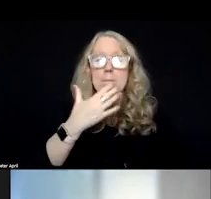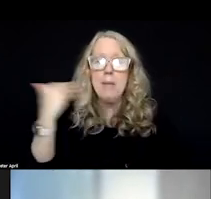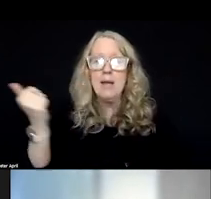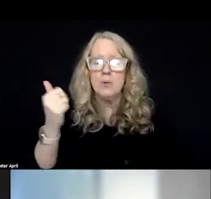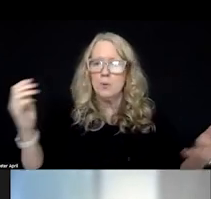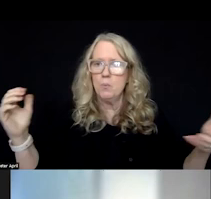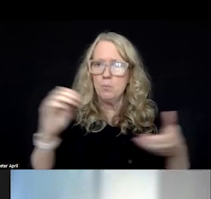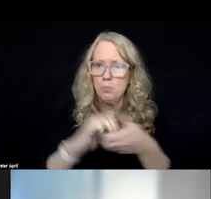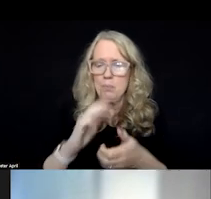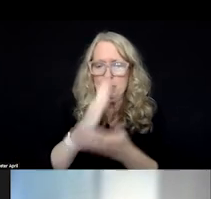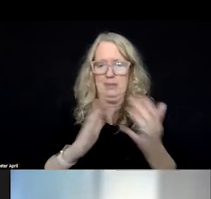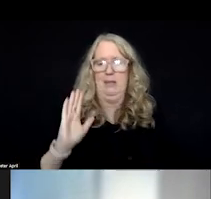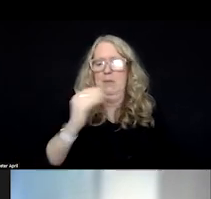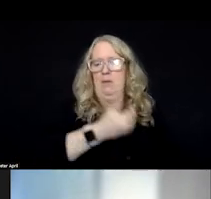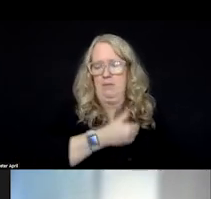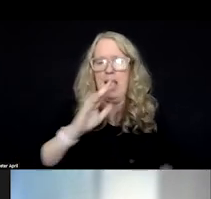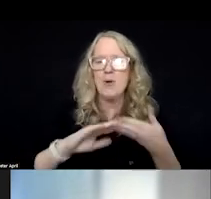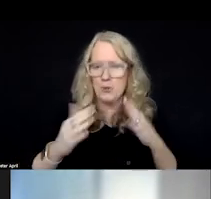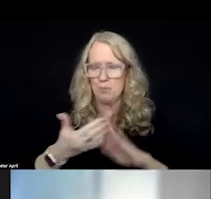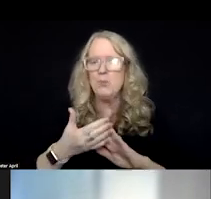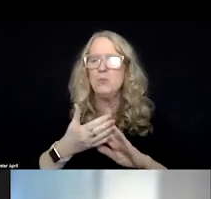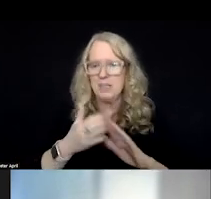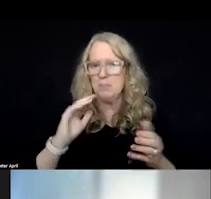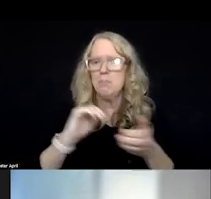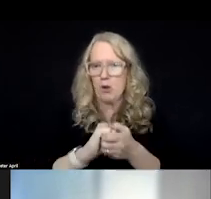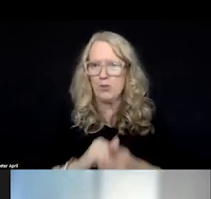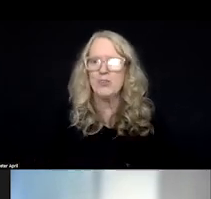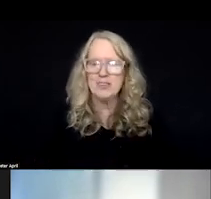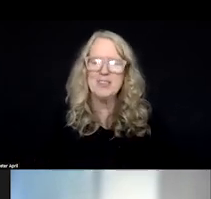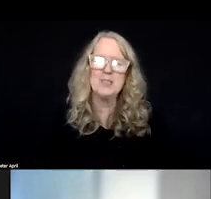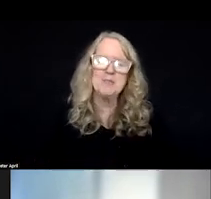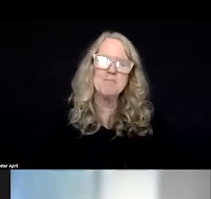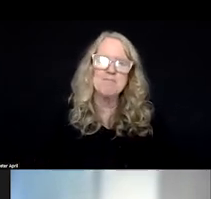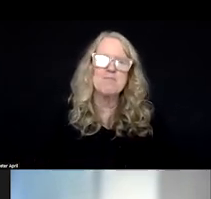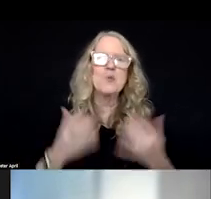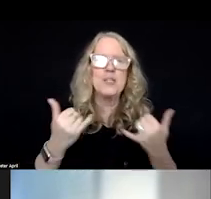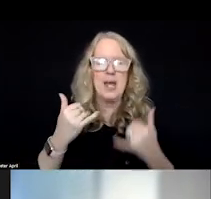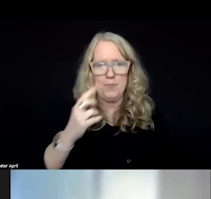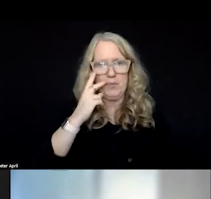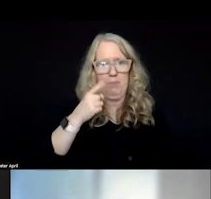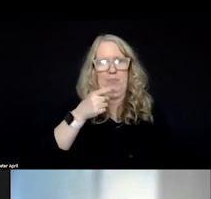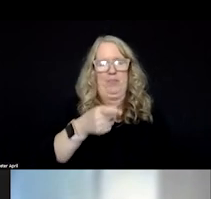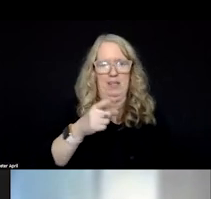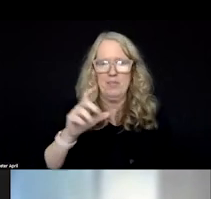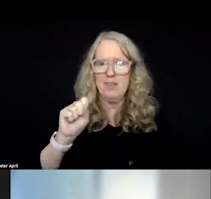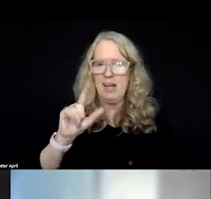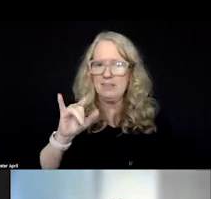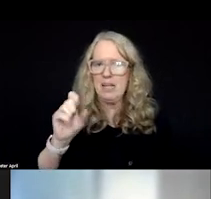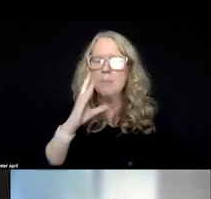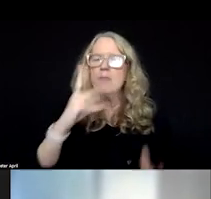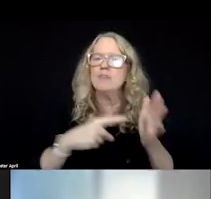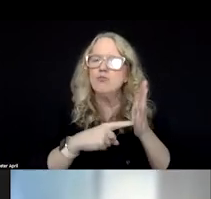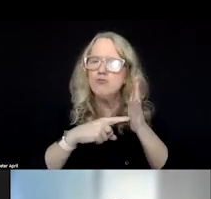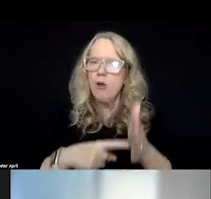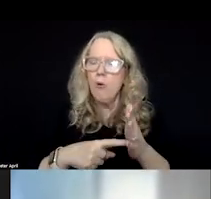with some of our community partners. So just looking at their slides, I think it just showcases